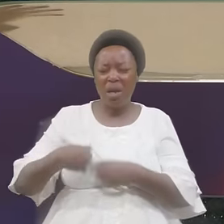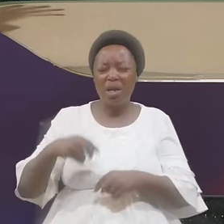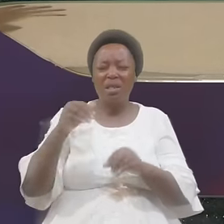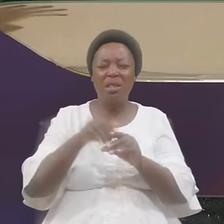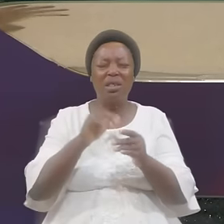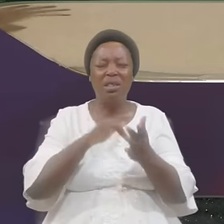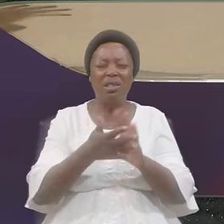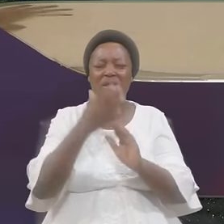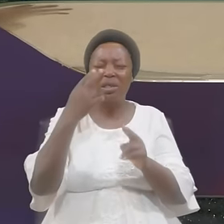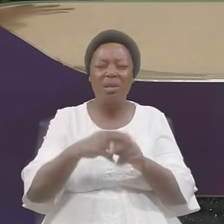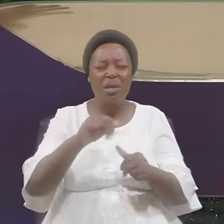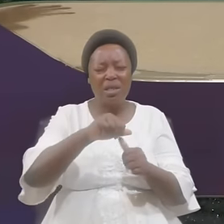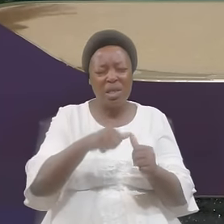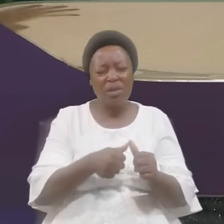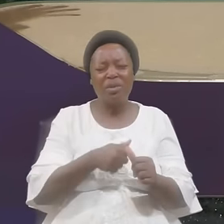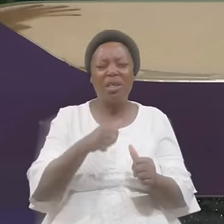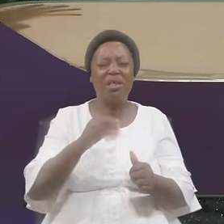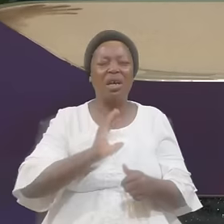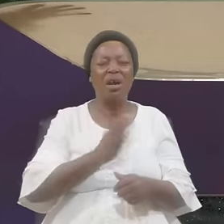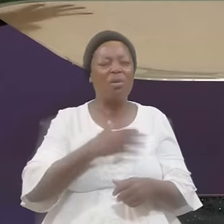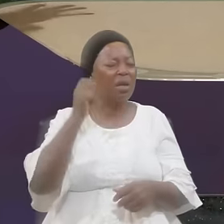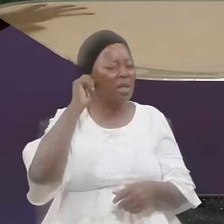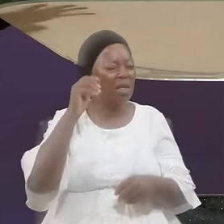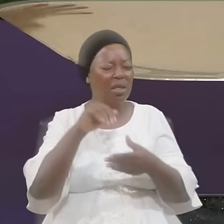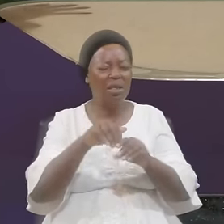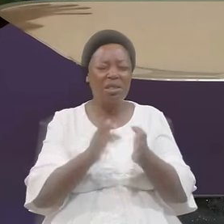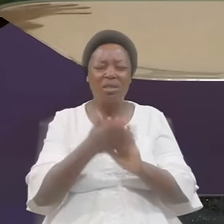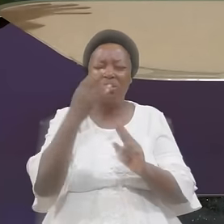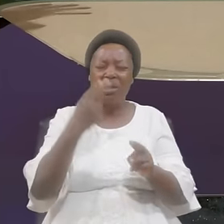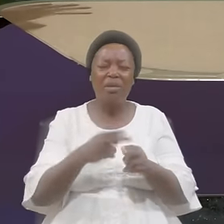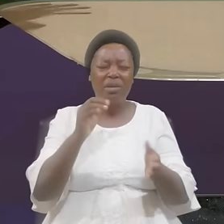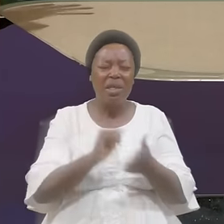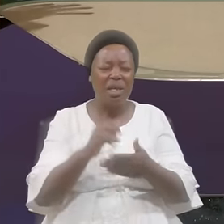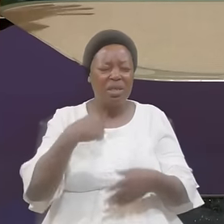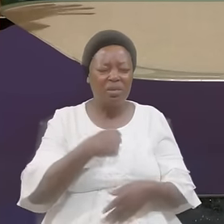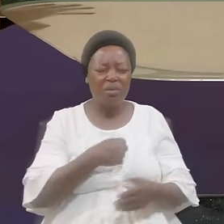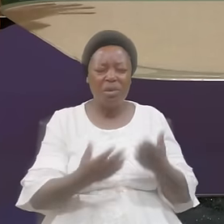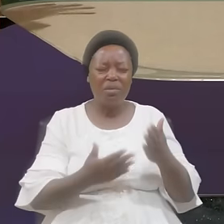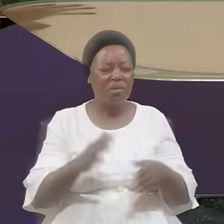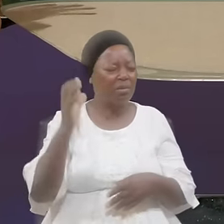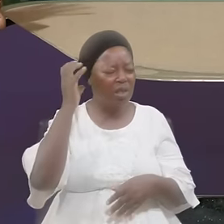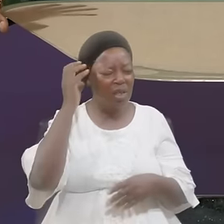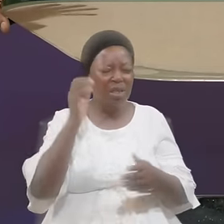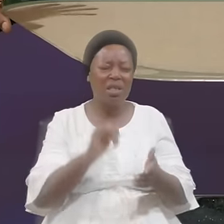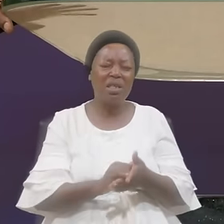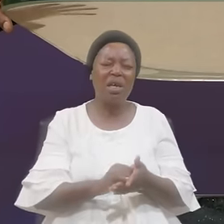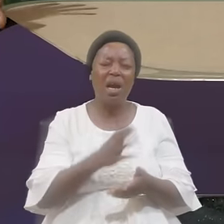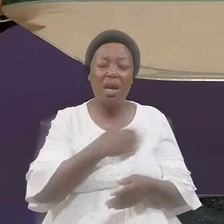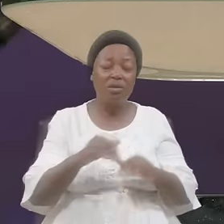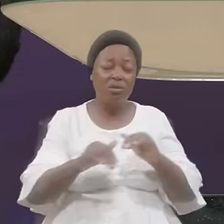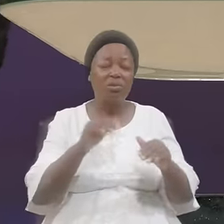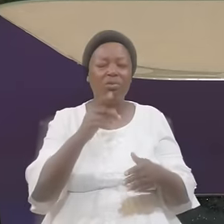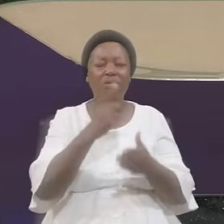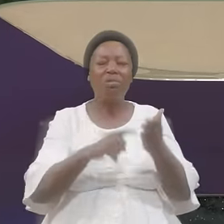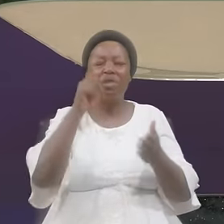Circumcise our ears That we may hear And do what you expect